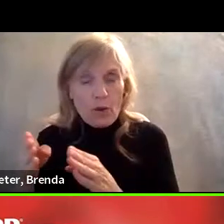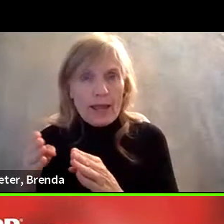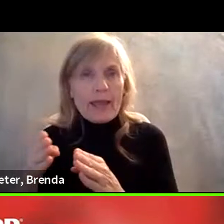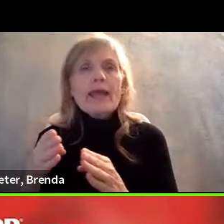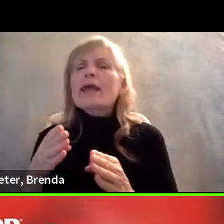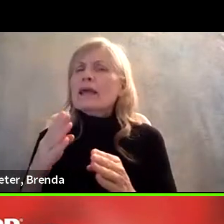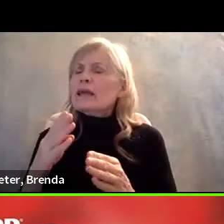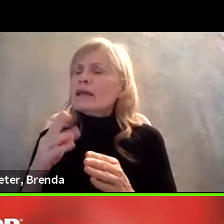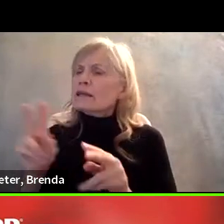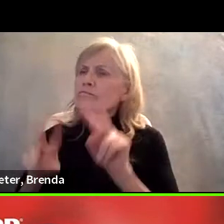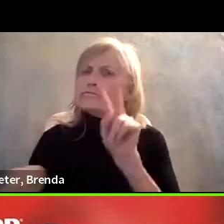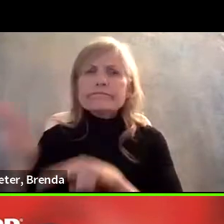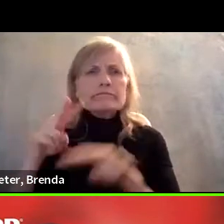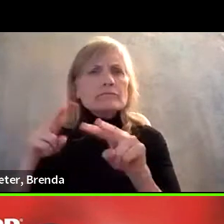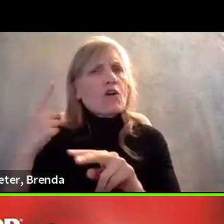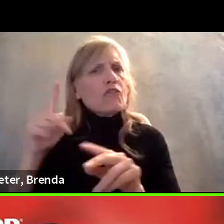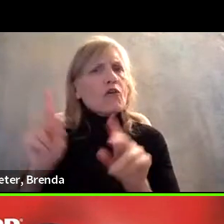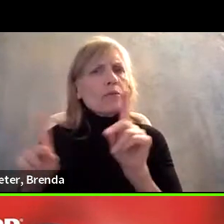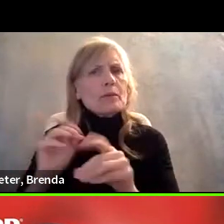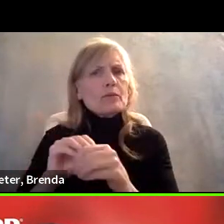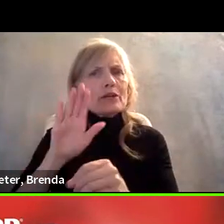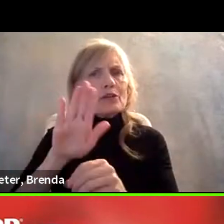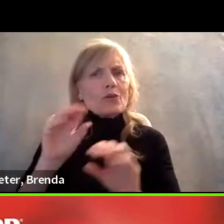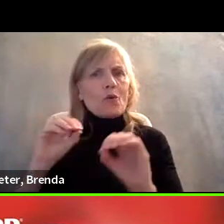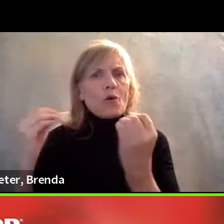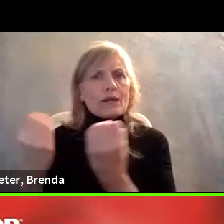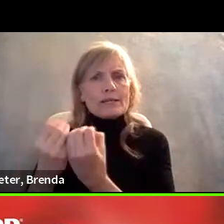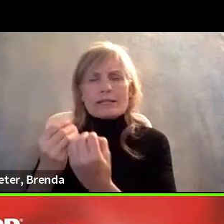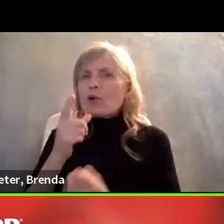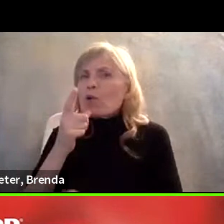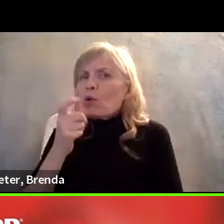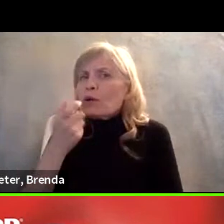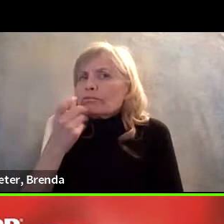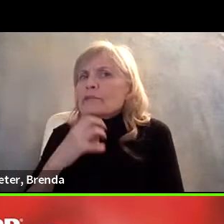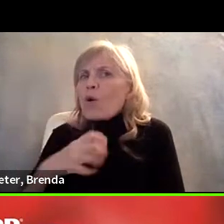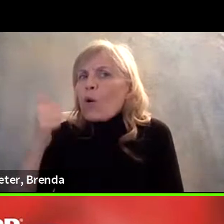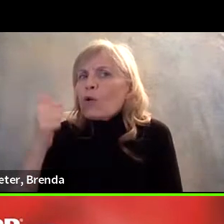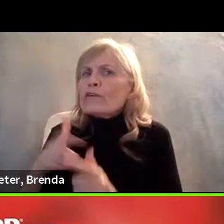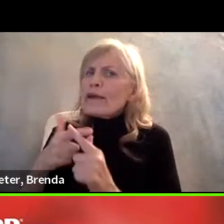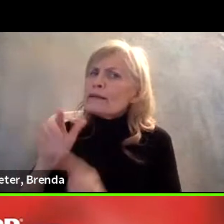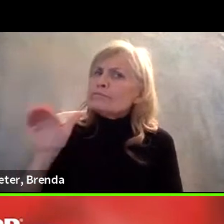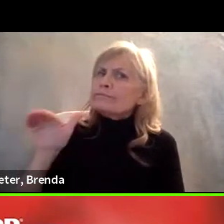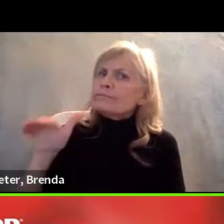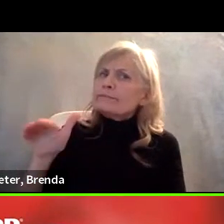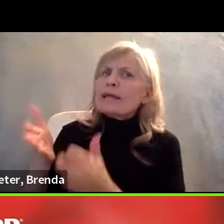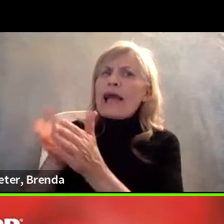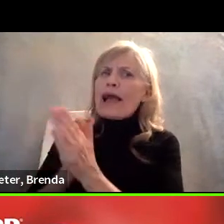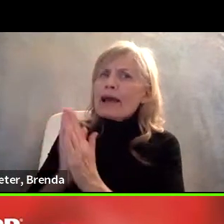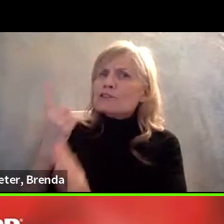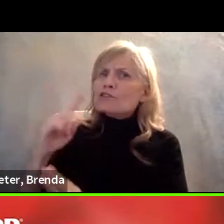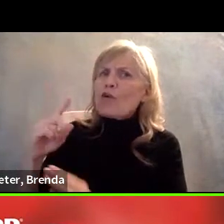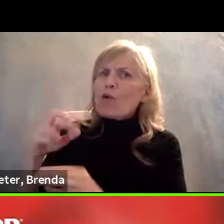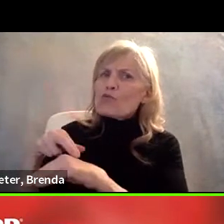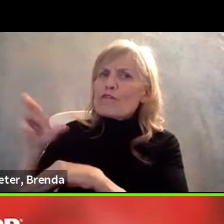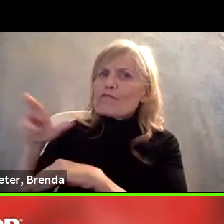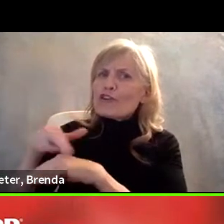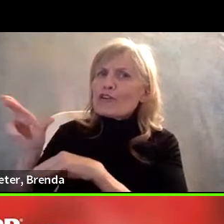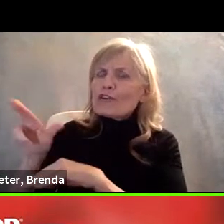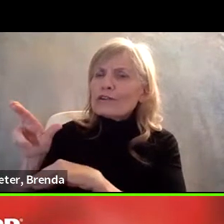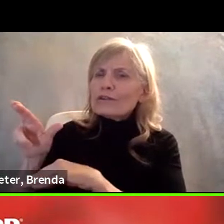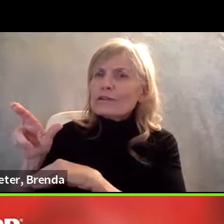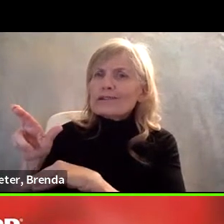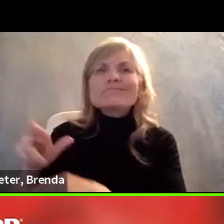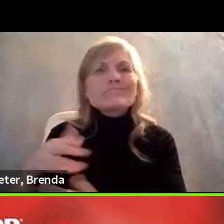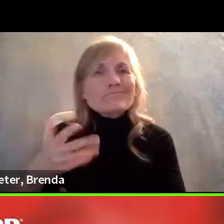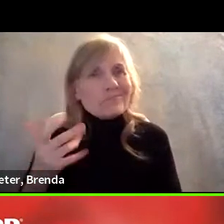organization and ask them for referrals. You know, networking is still the best, one of the best ways to, uh, to get hired